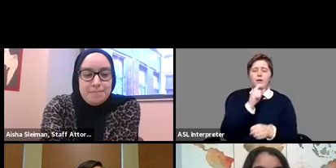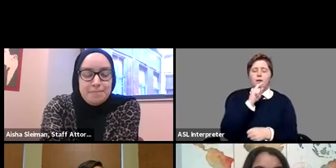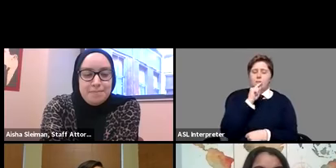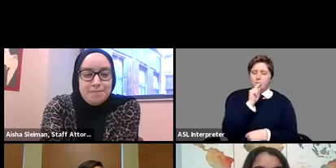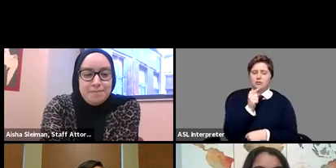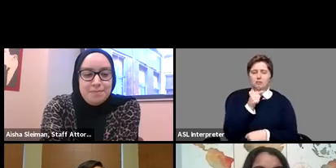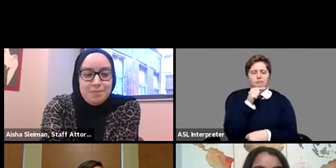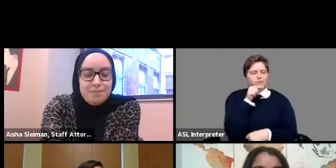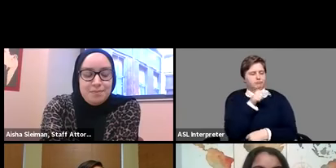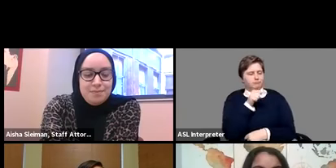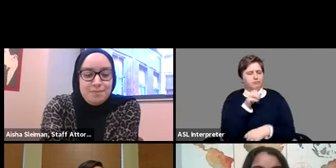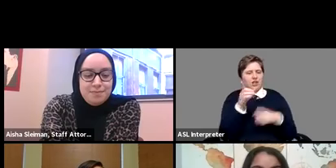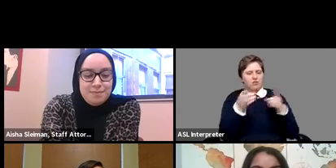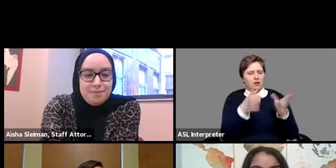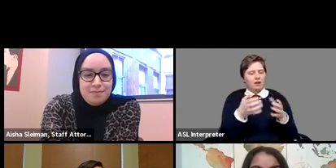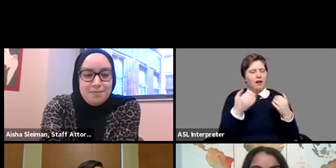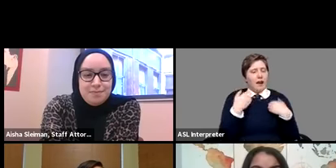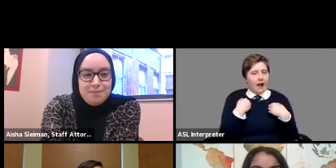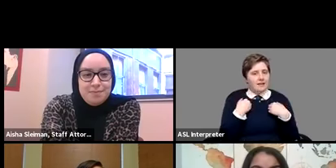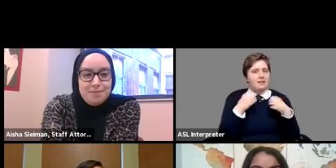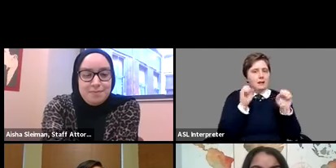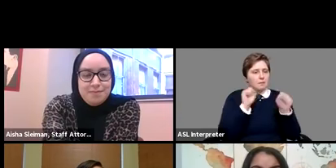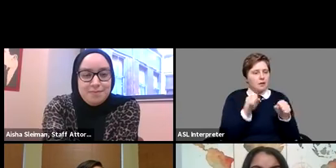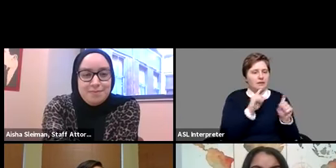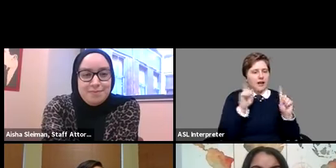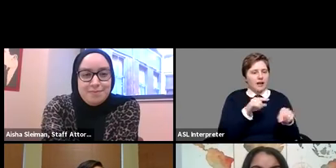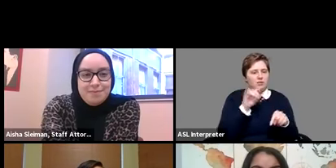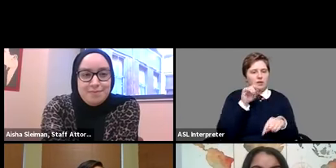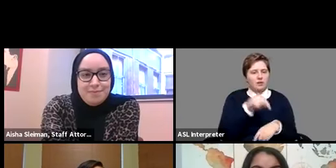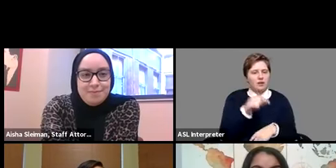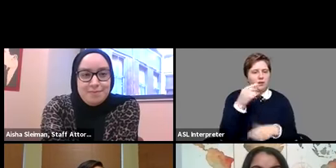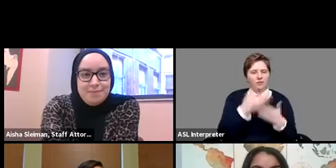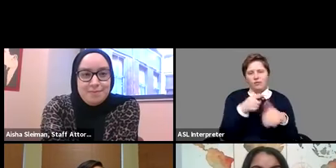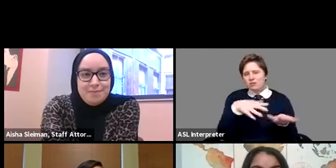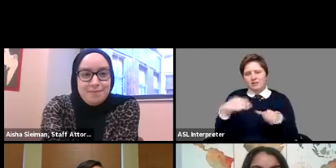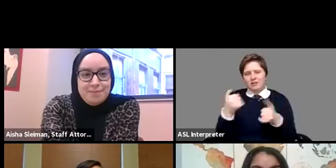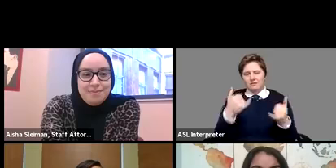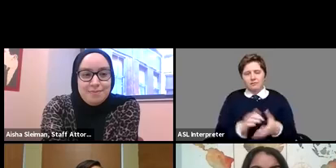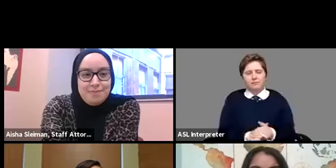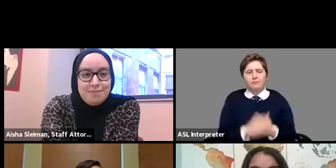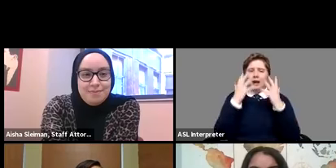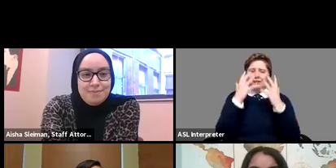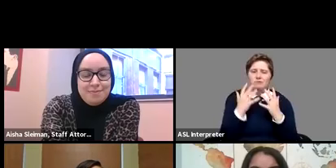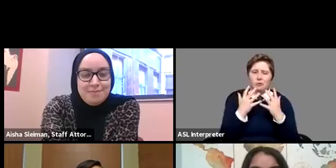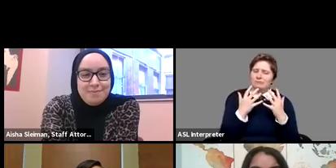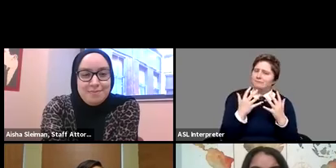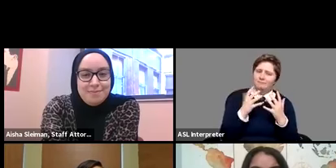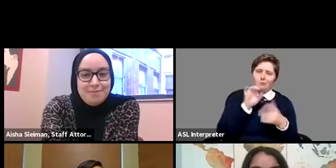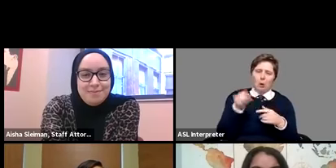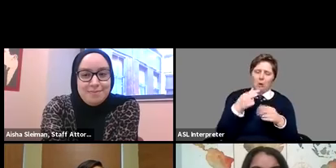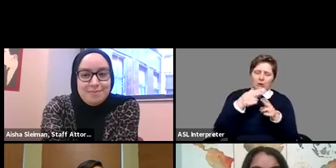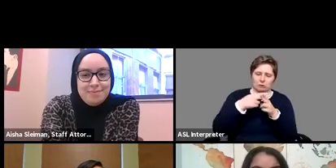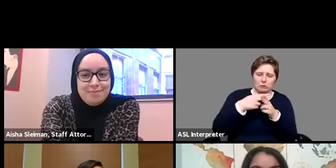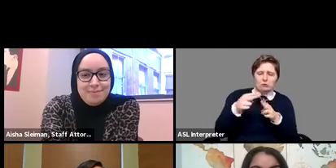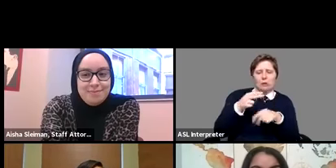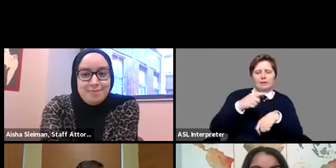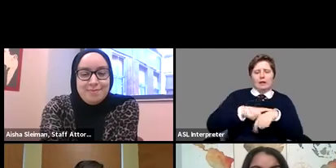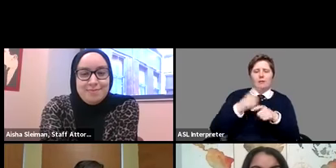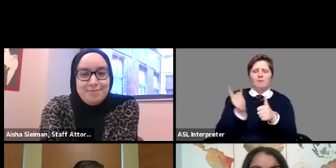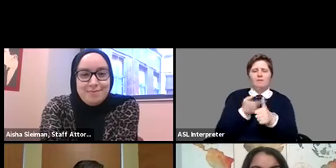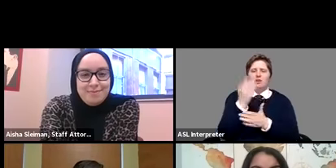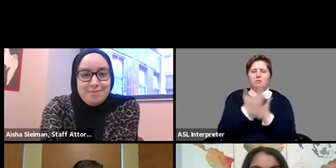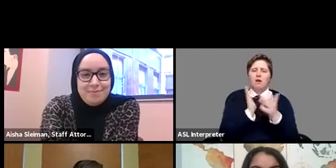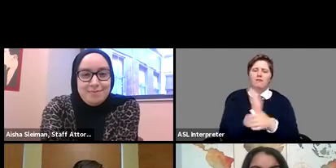the director has the opportunity to answer those questions before she leaves unfortunately she's going to be with us for just the first part